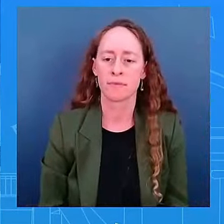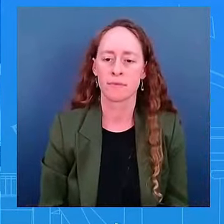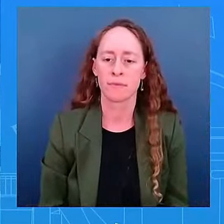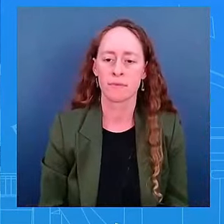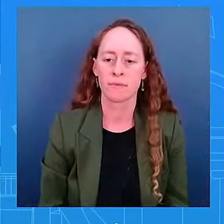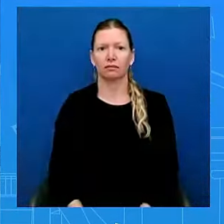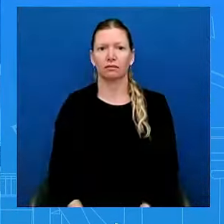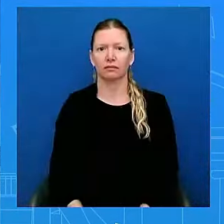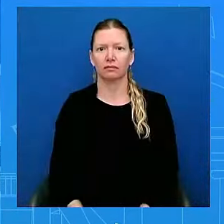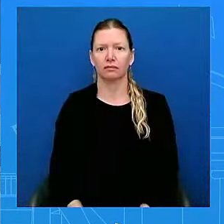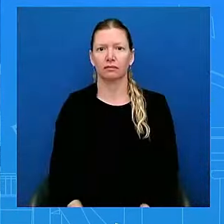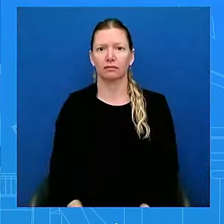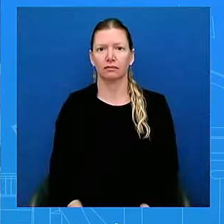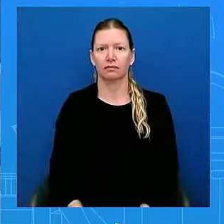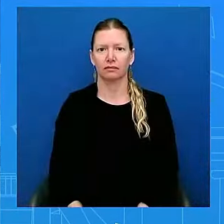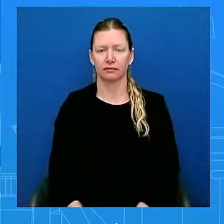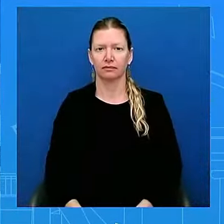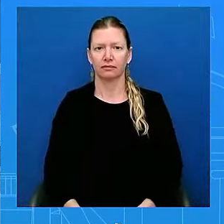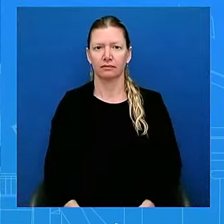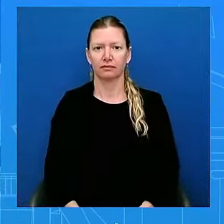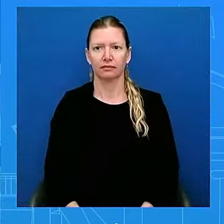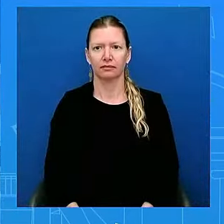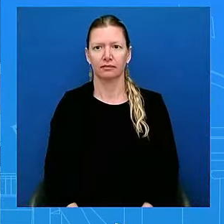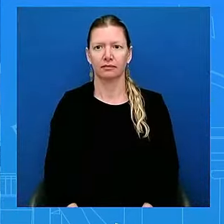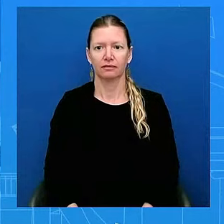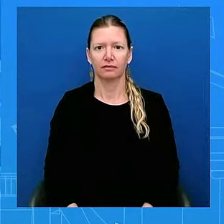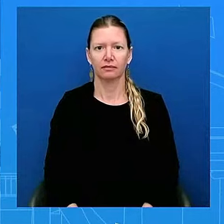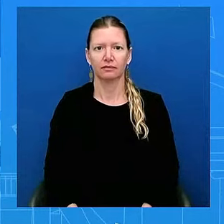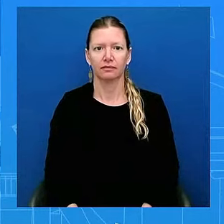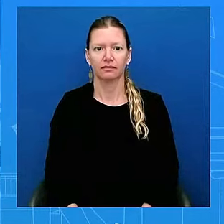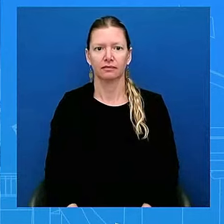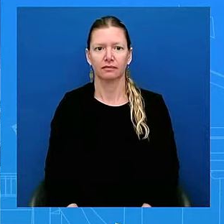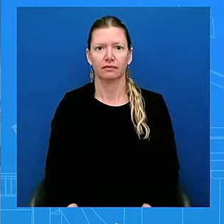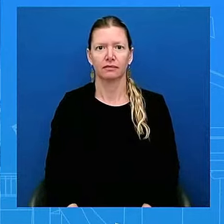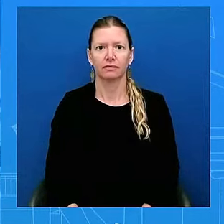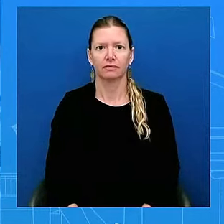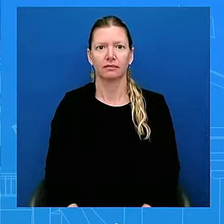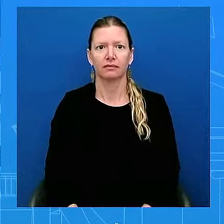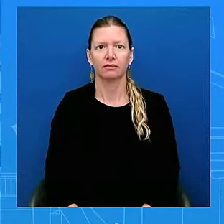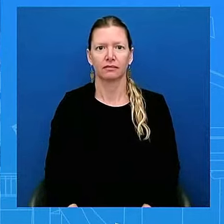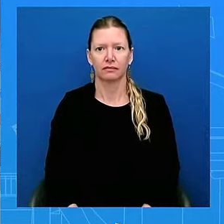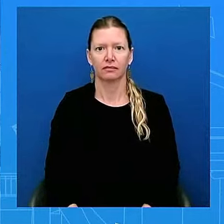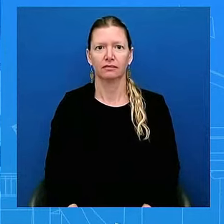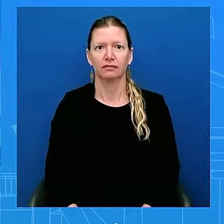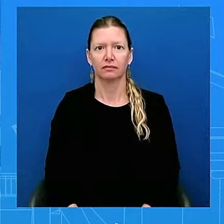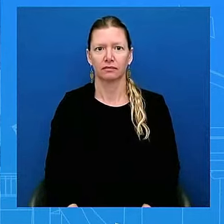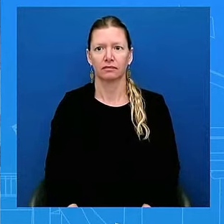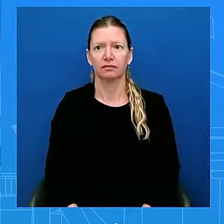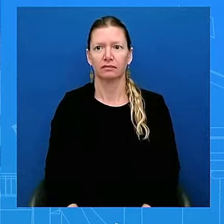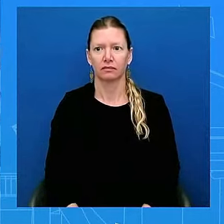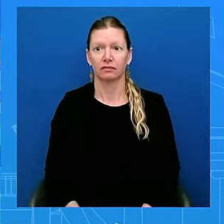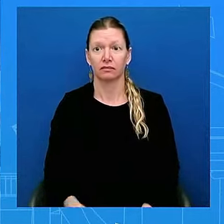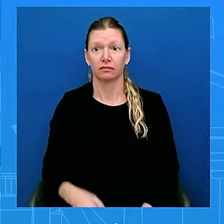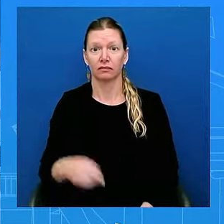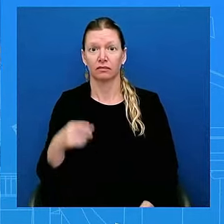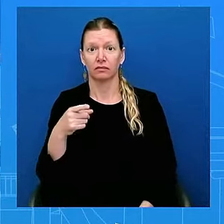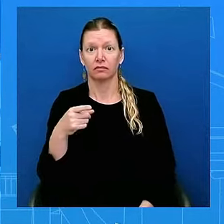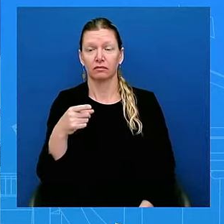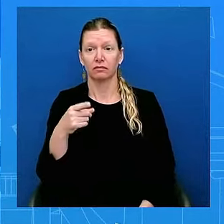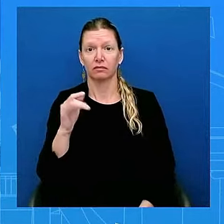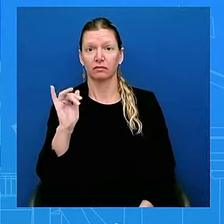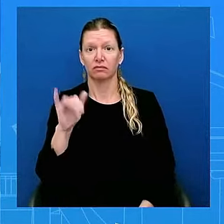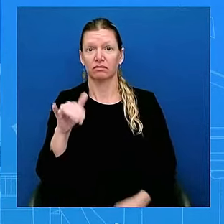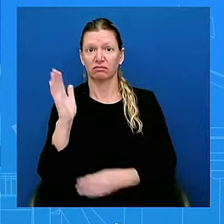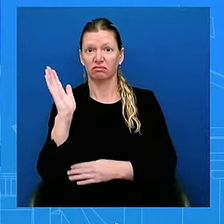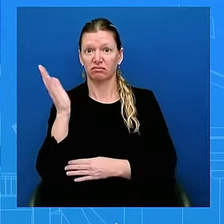Prime Minister Netanyahu just gave a really uncompromising speech to Congress just a day before he comes here to the White House. Does the President